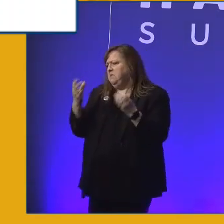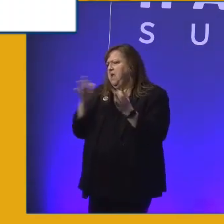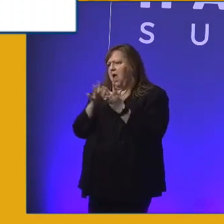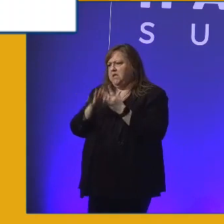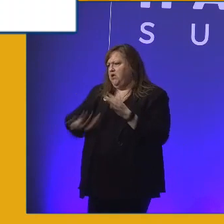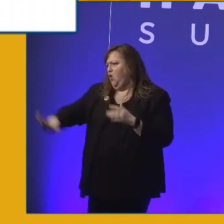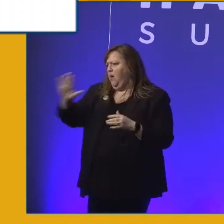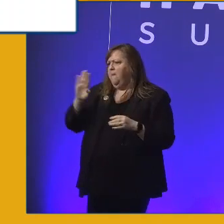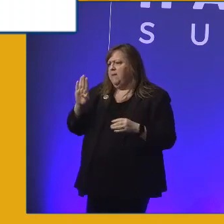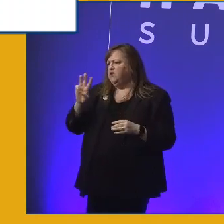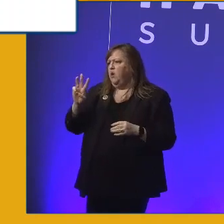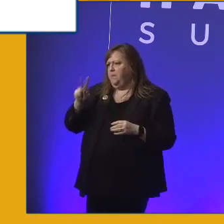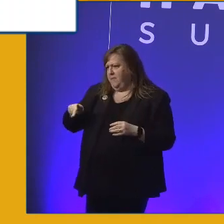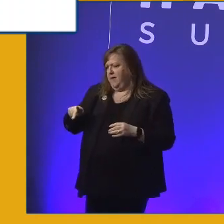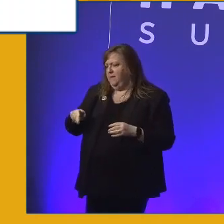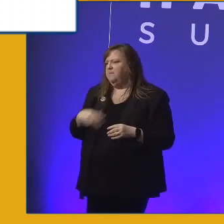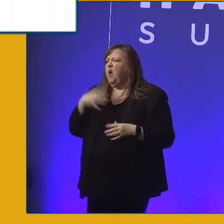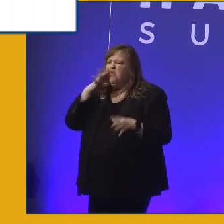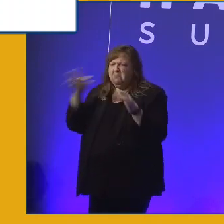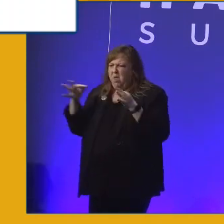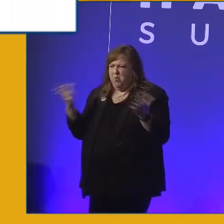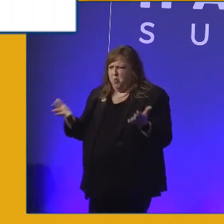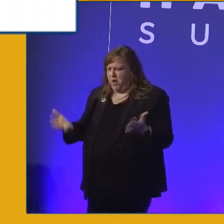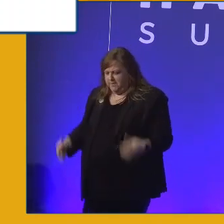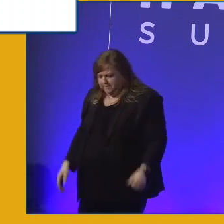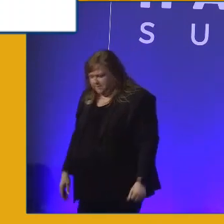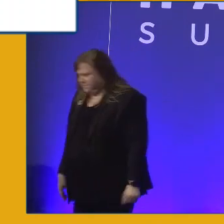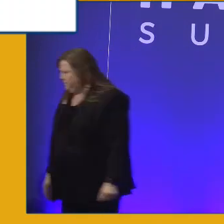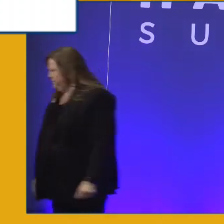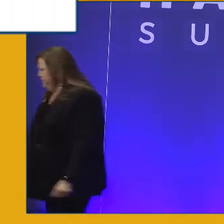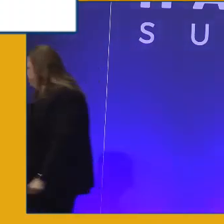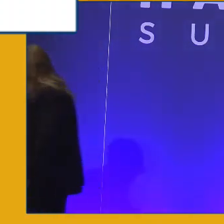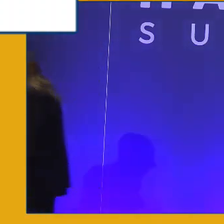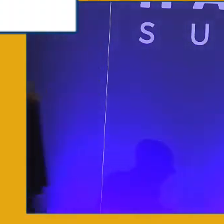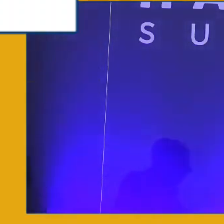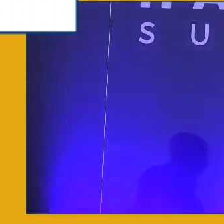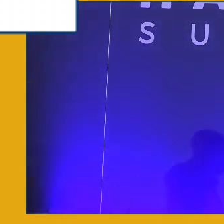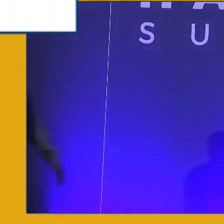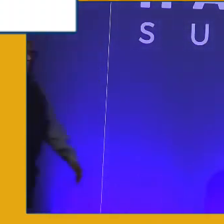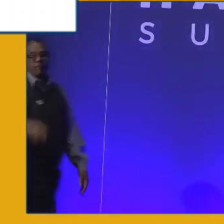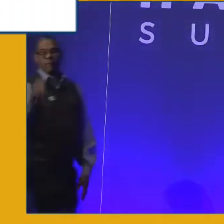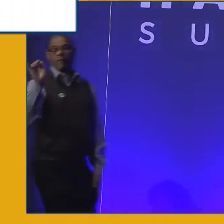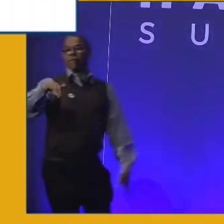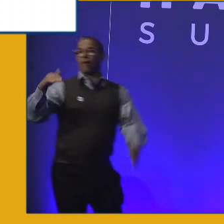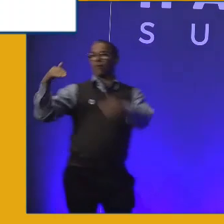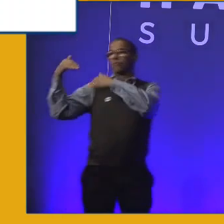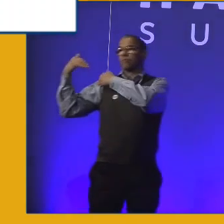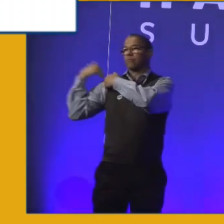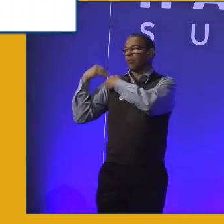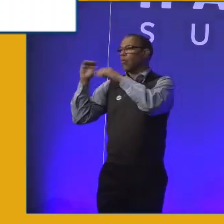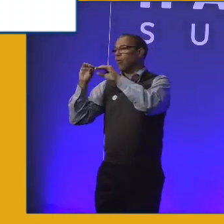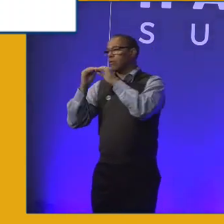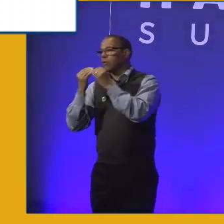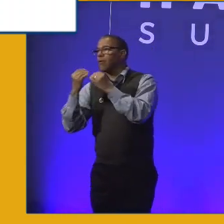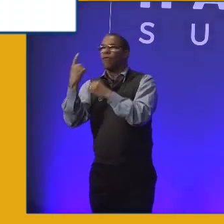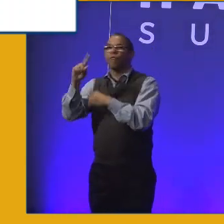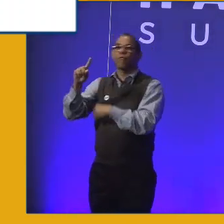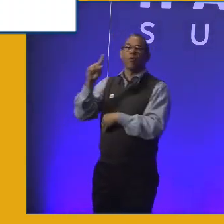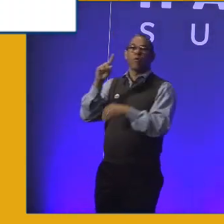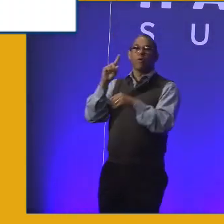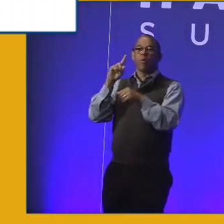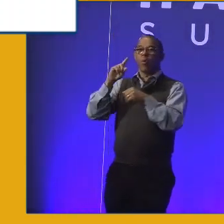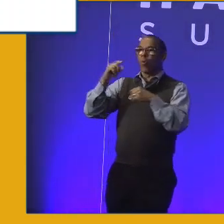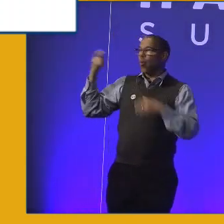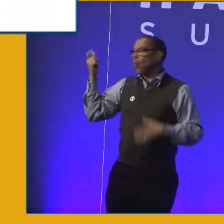DWP. But essentially, the DWP is the government agency responsible for welfare benefits, employment of people in